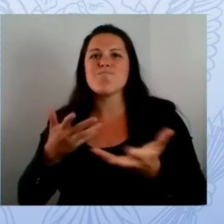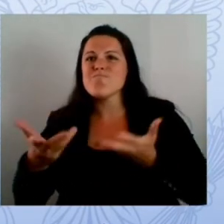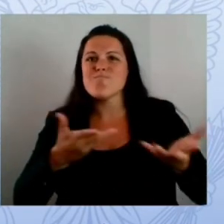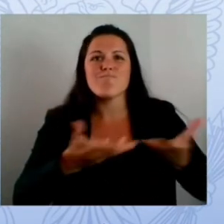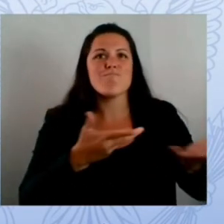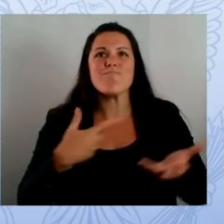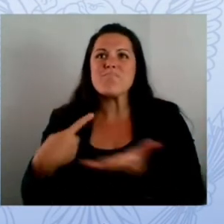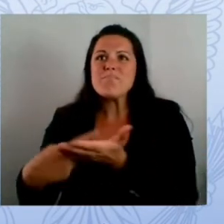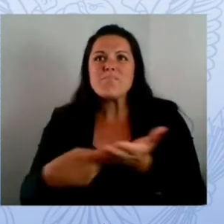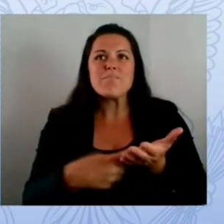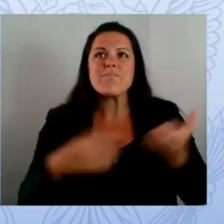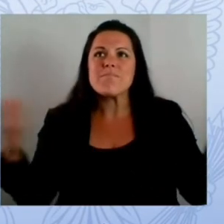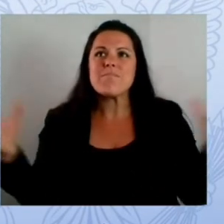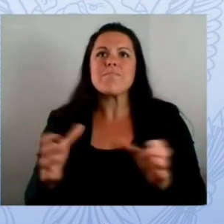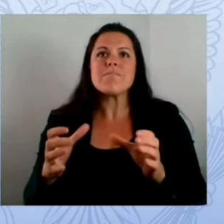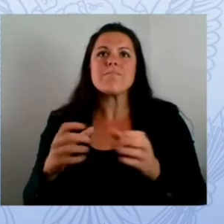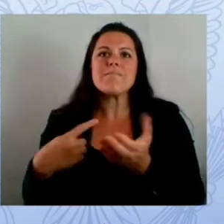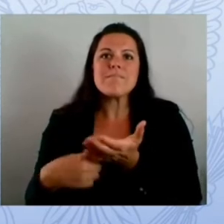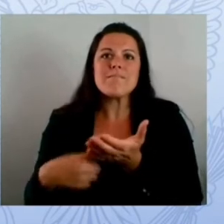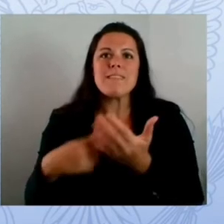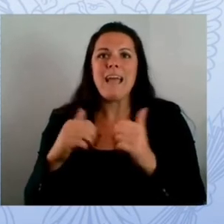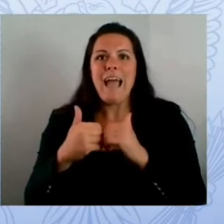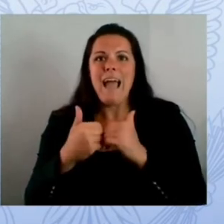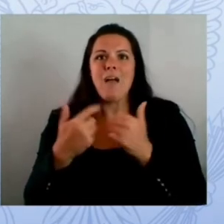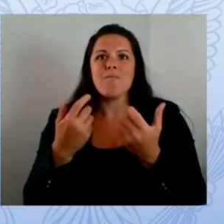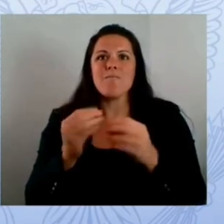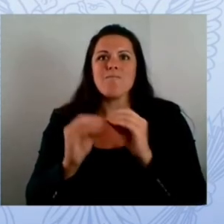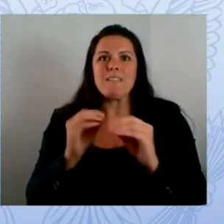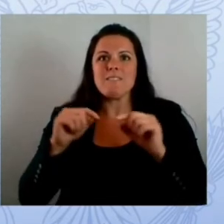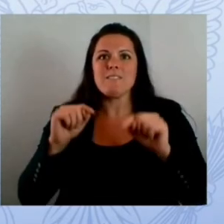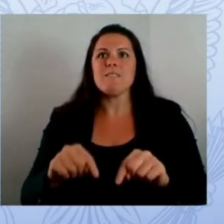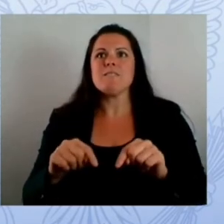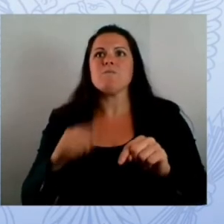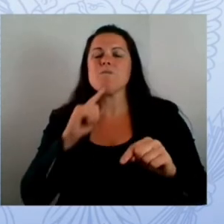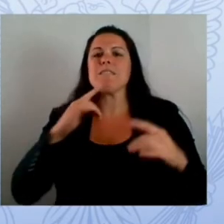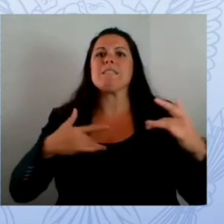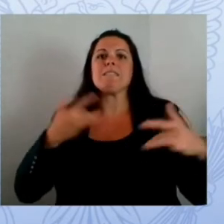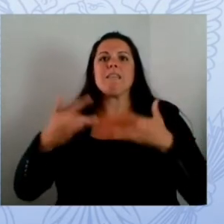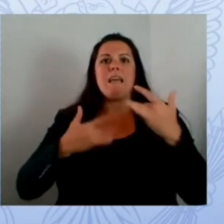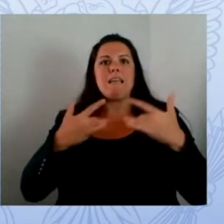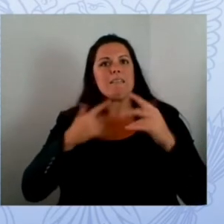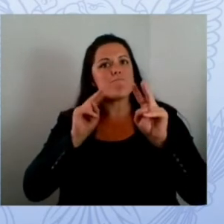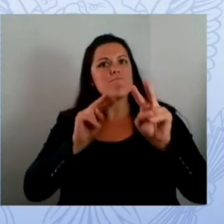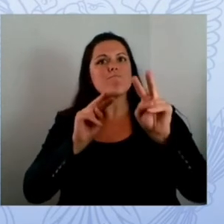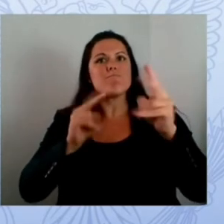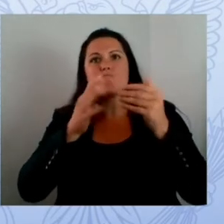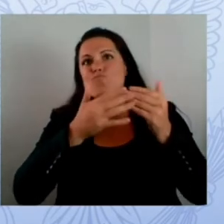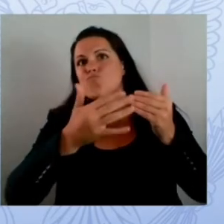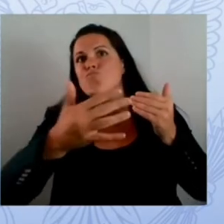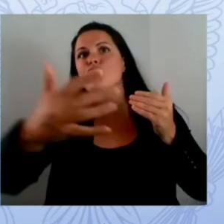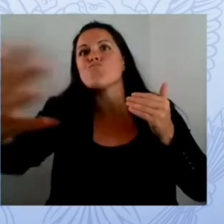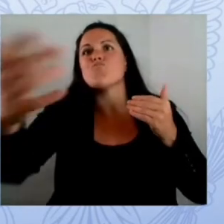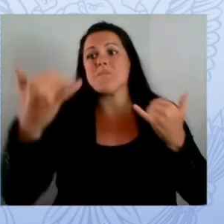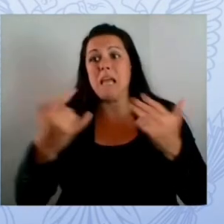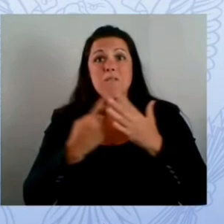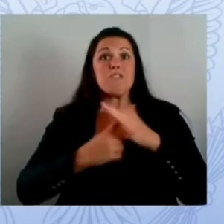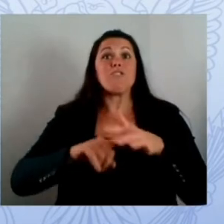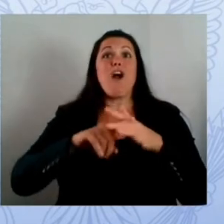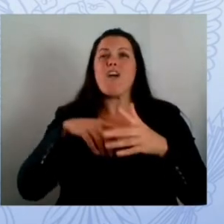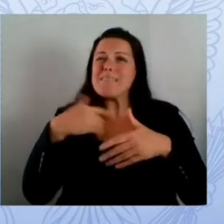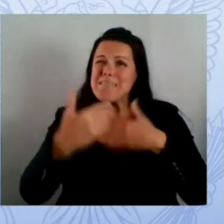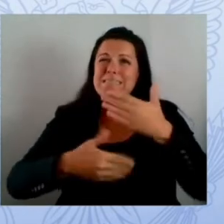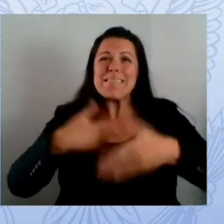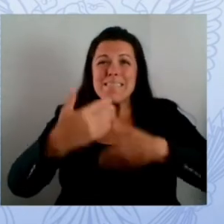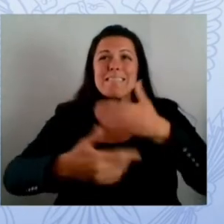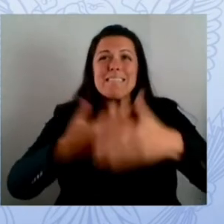those watching online to tap into these resources to help schools be safe so before closing i want to take a moment to